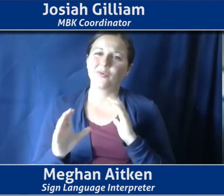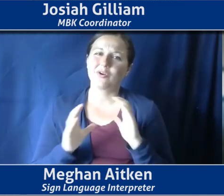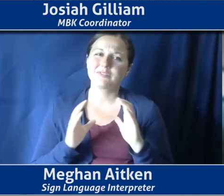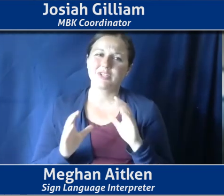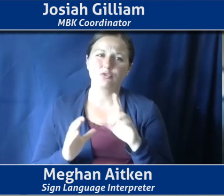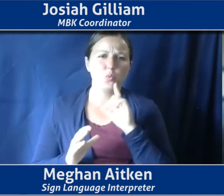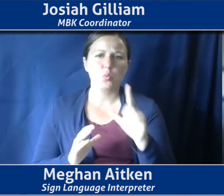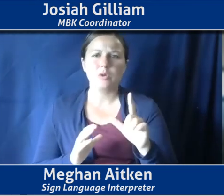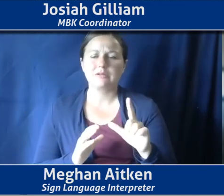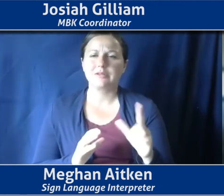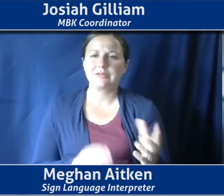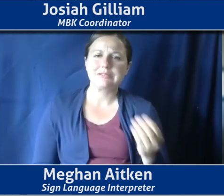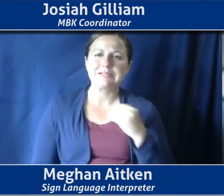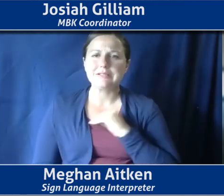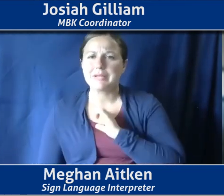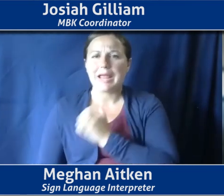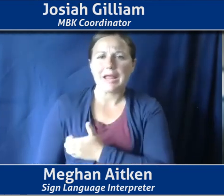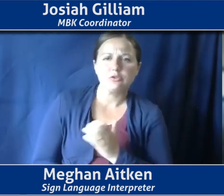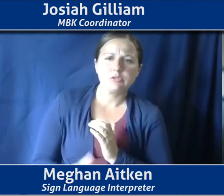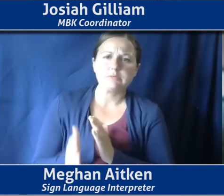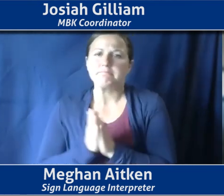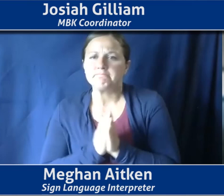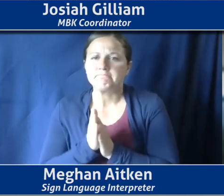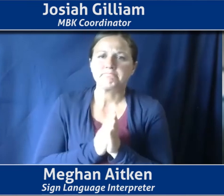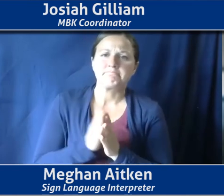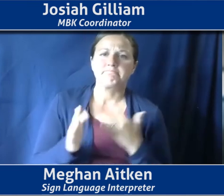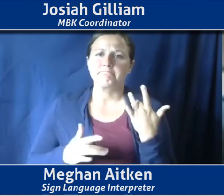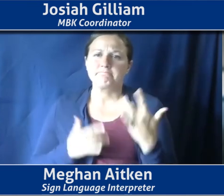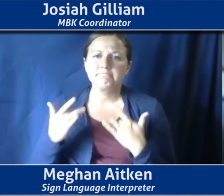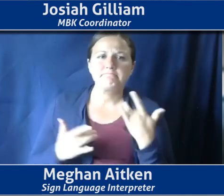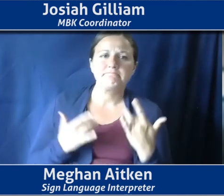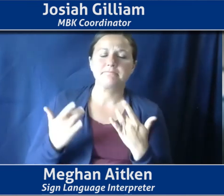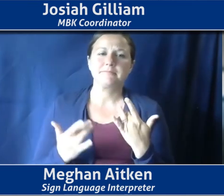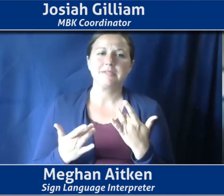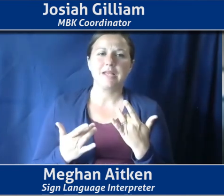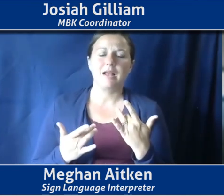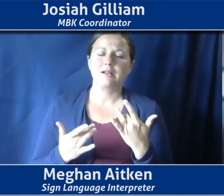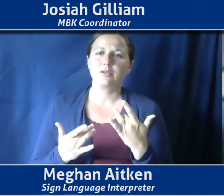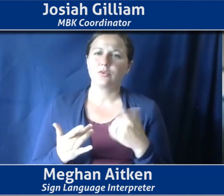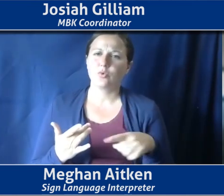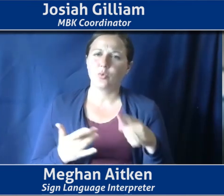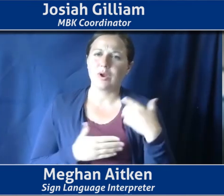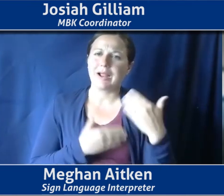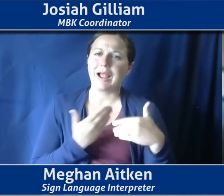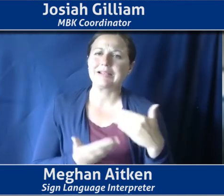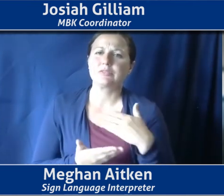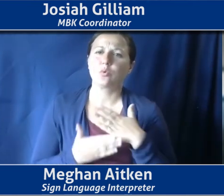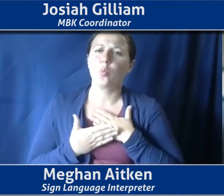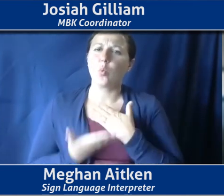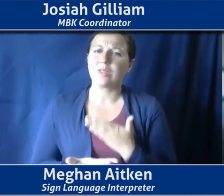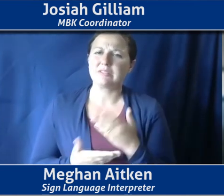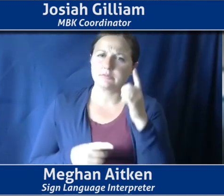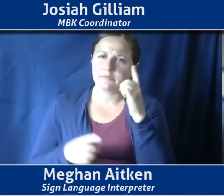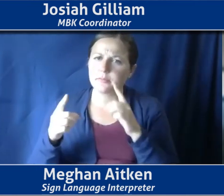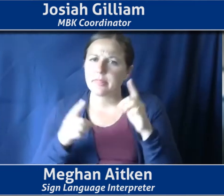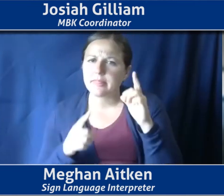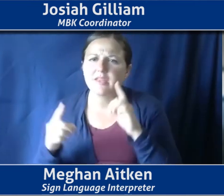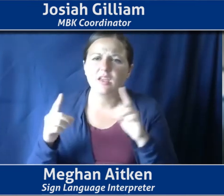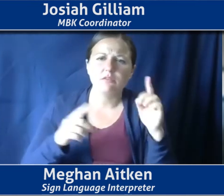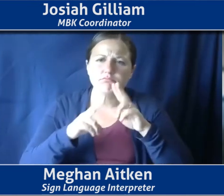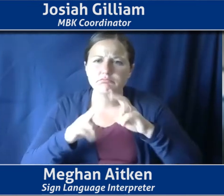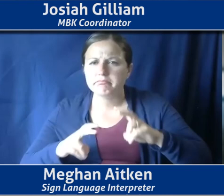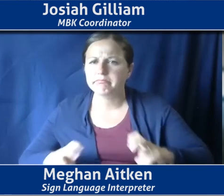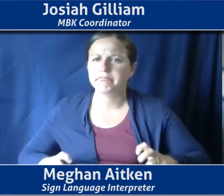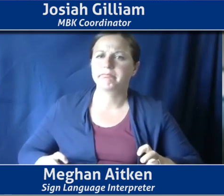energizing. Um, and I think the kindness, um, and the willingness to think critically, you know, combined, um,